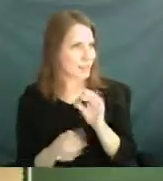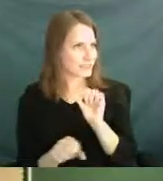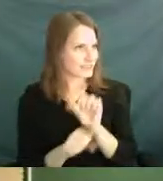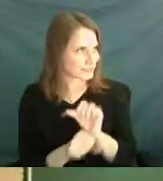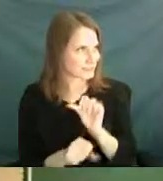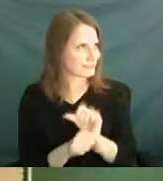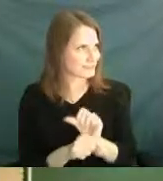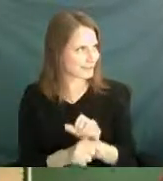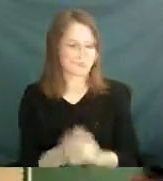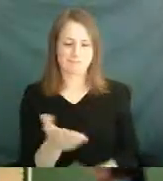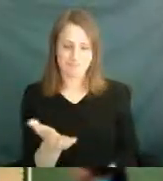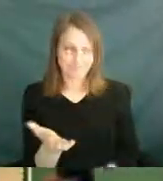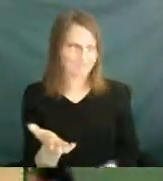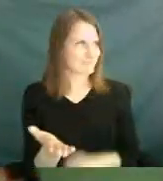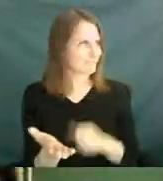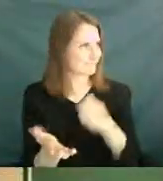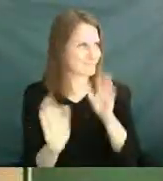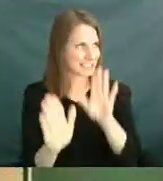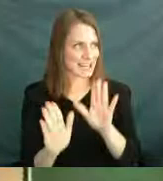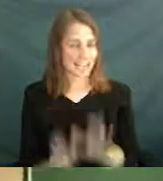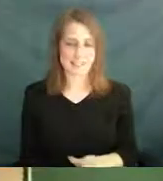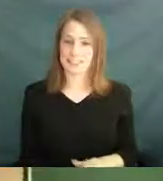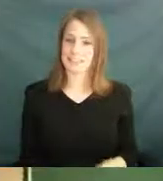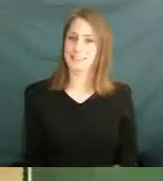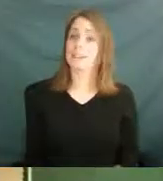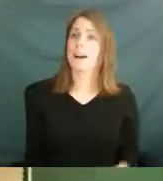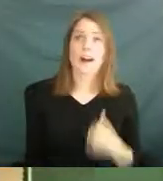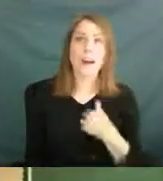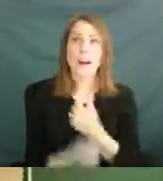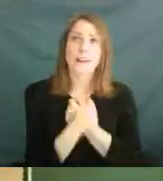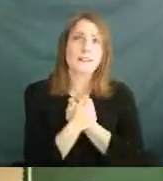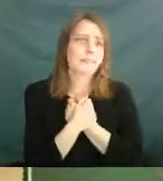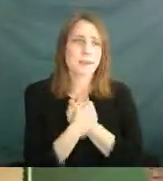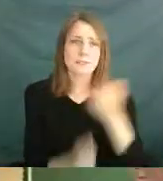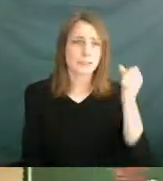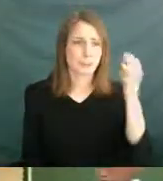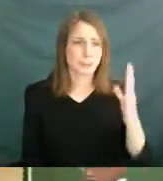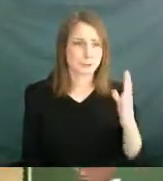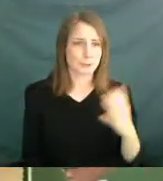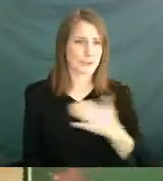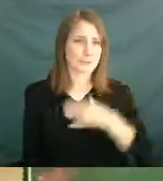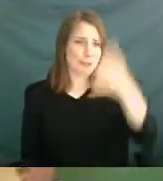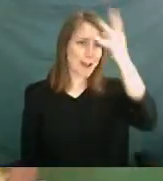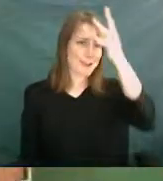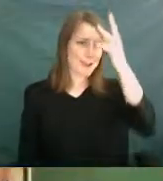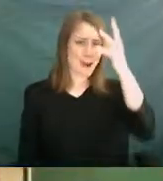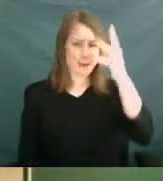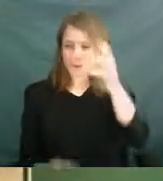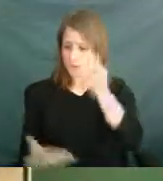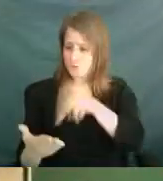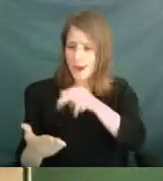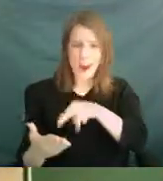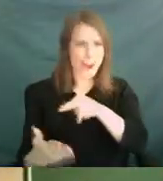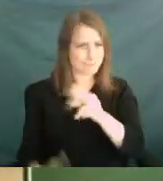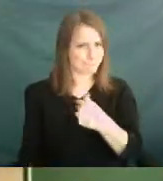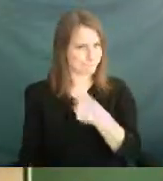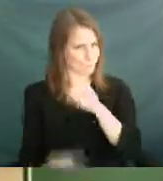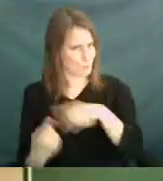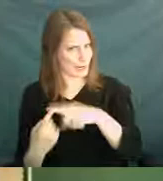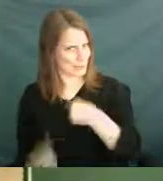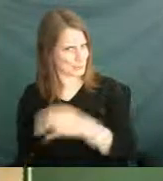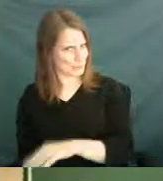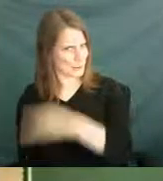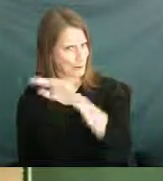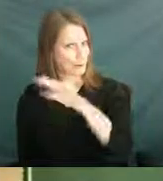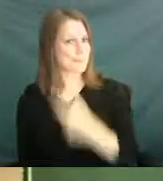I love Shakespeare. I love Shakespeare because my father read it to me as my bedtime story when I was a little boy. It's what I was raised on. So while,